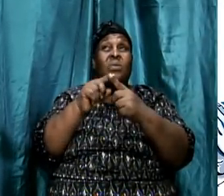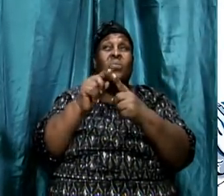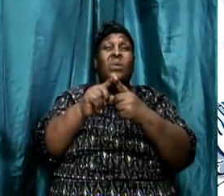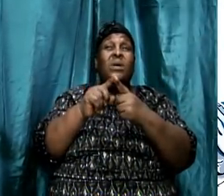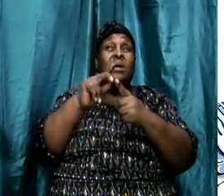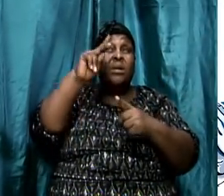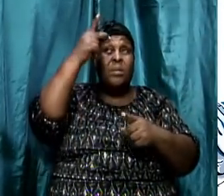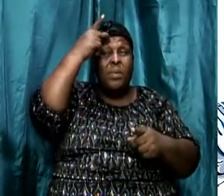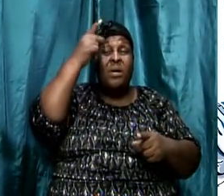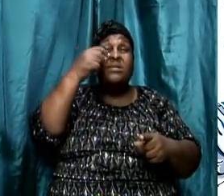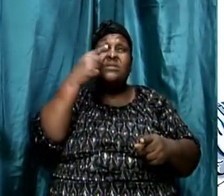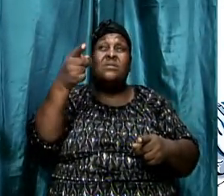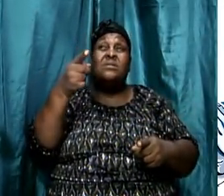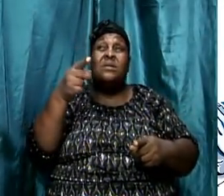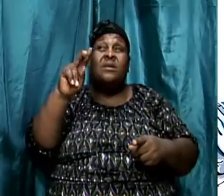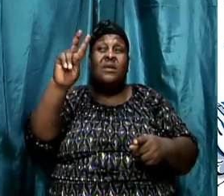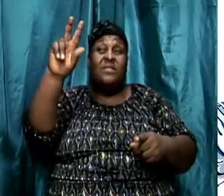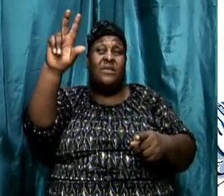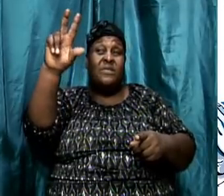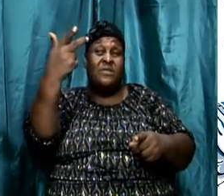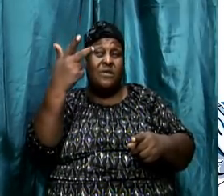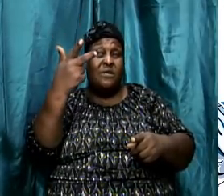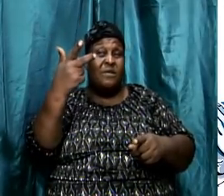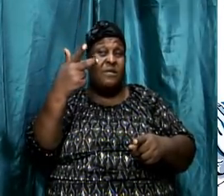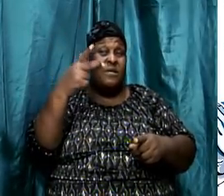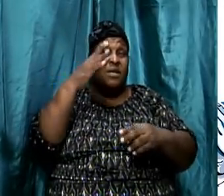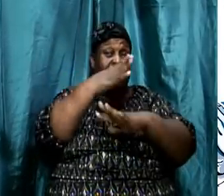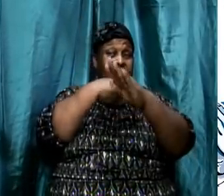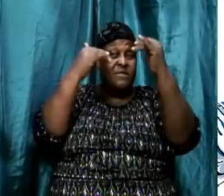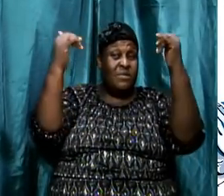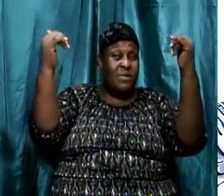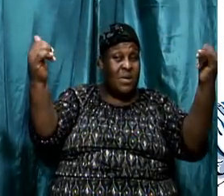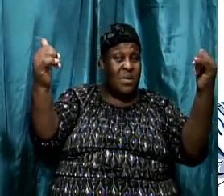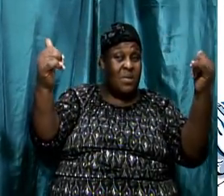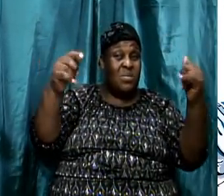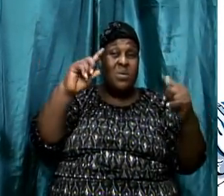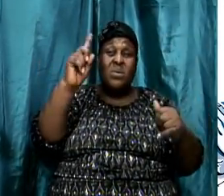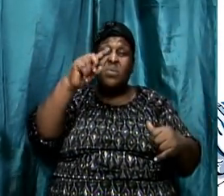into the third heavens, he was talking about the heaven of heavens. He was talking about where the God actually resides.